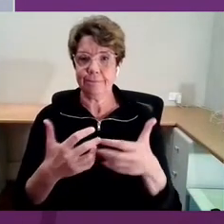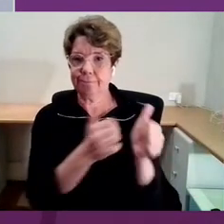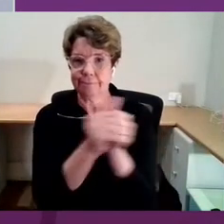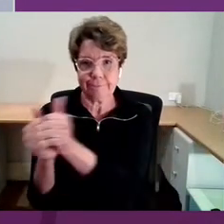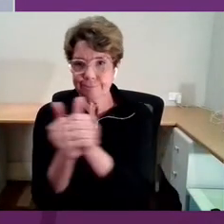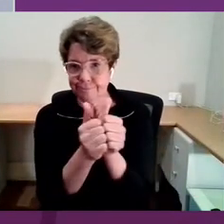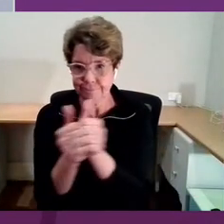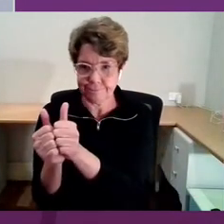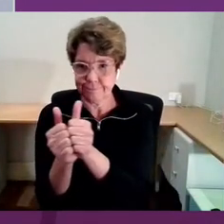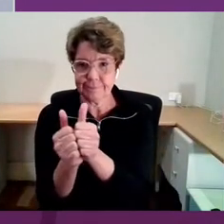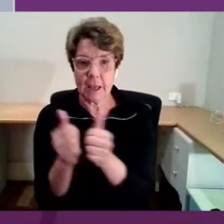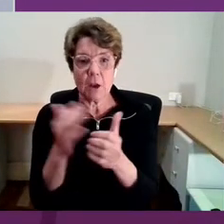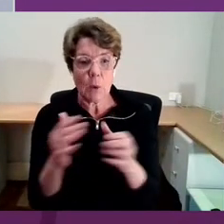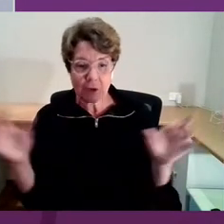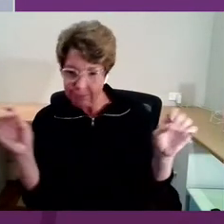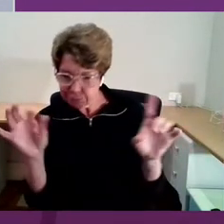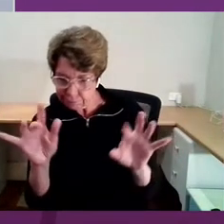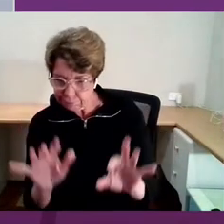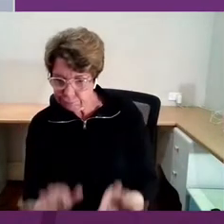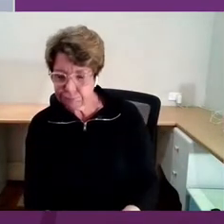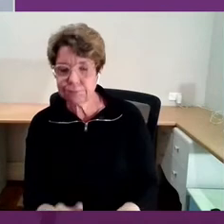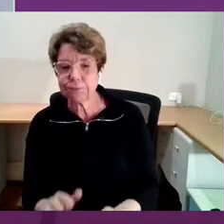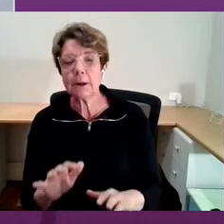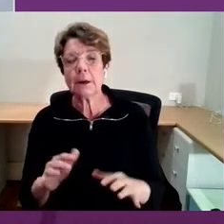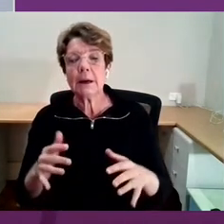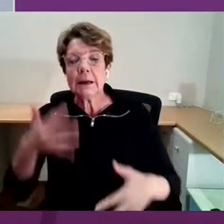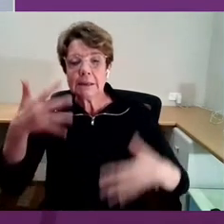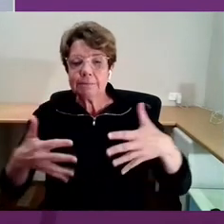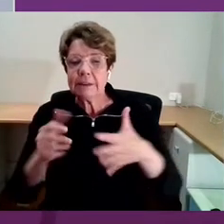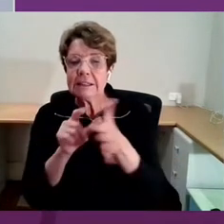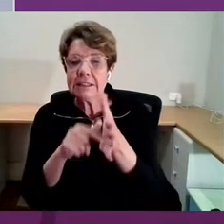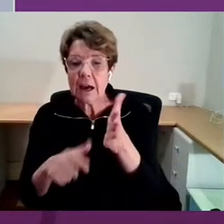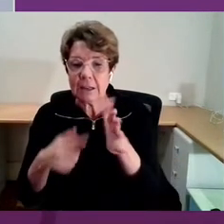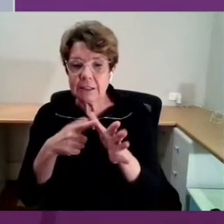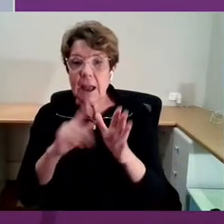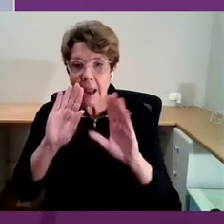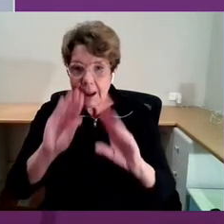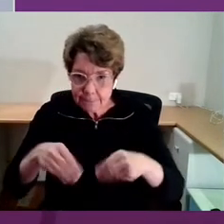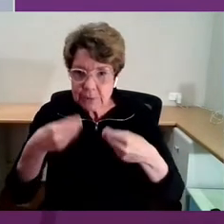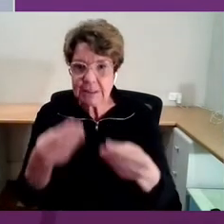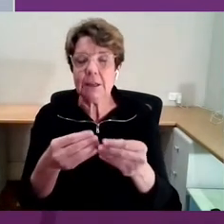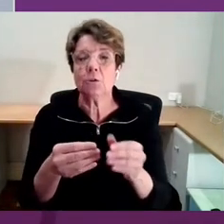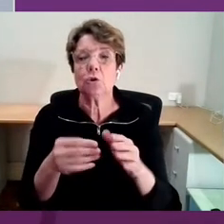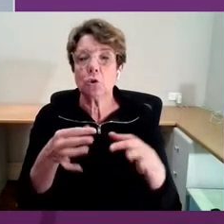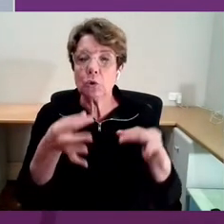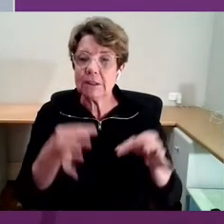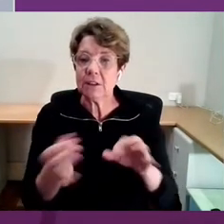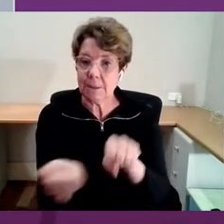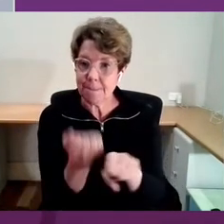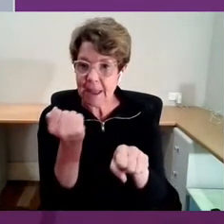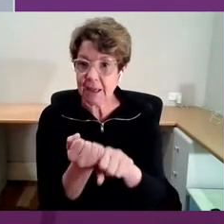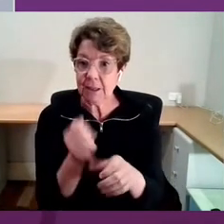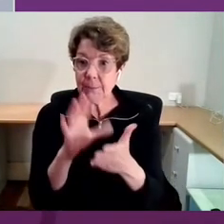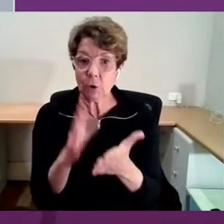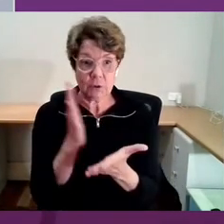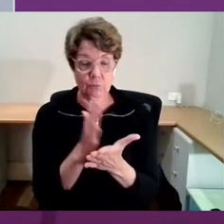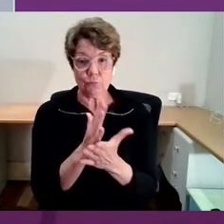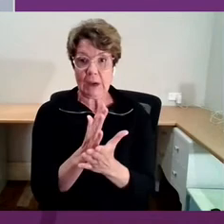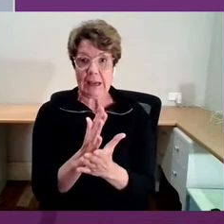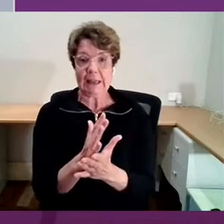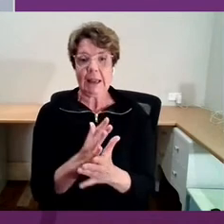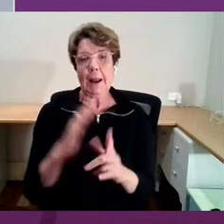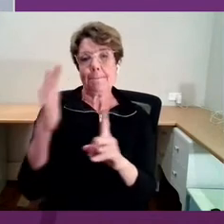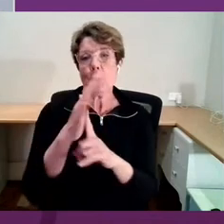decision makers. Because there is an irrepressible and, I think, irresistible moment that we have right now.